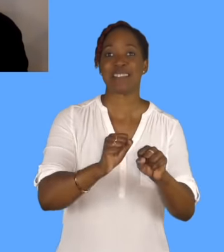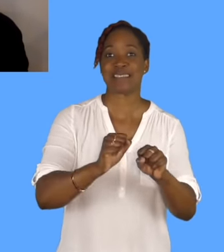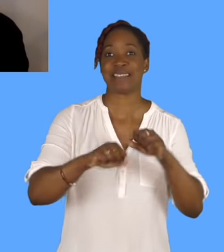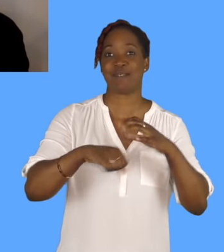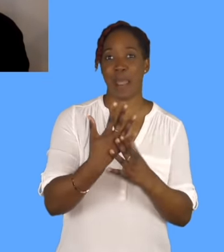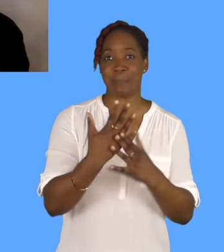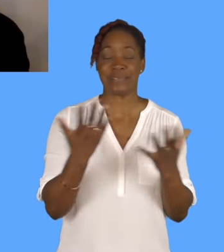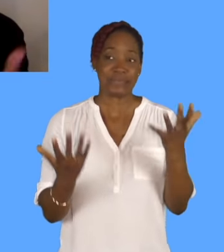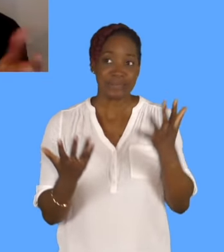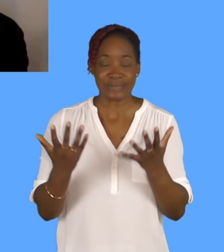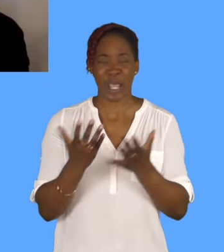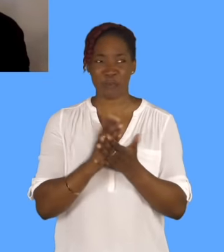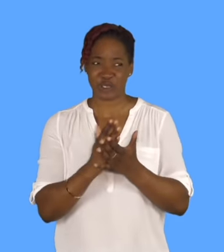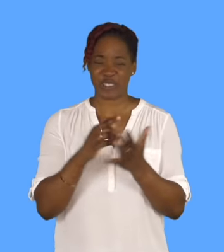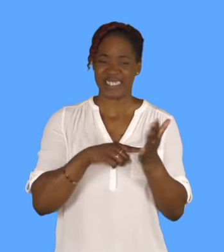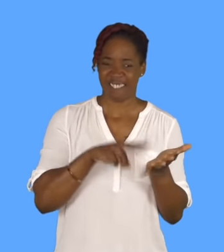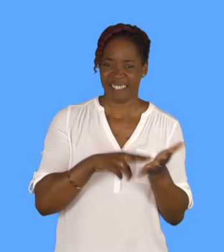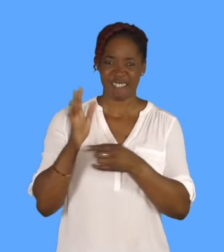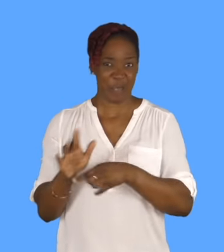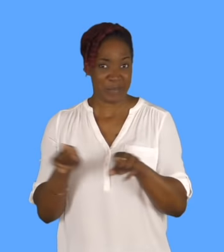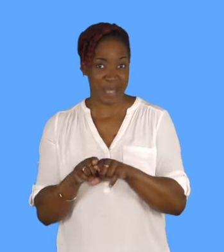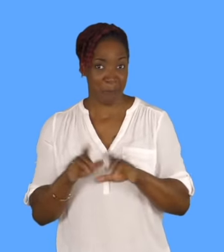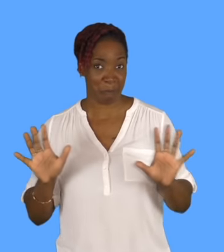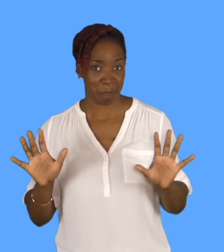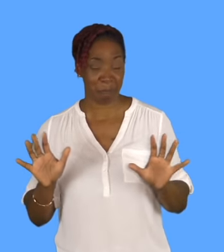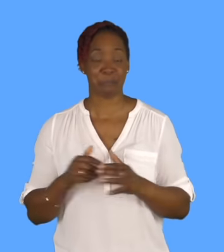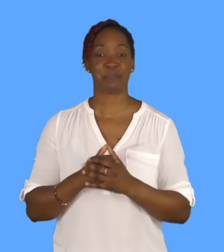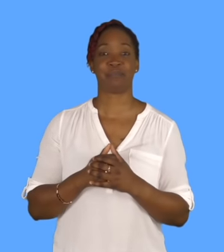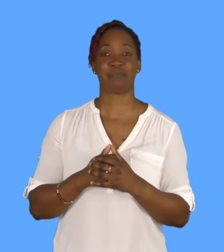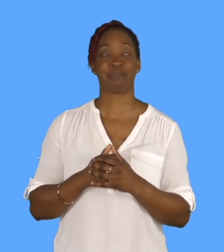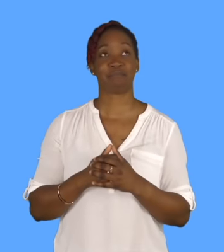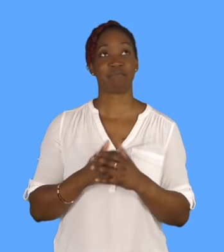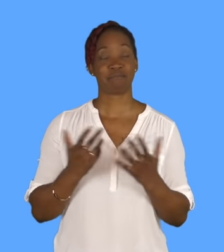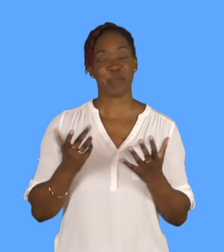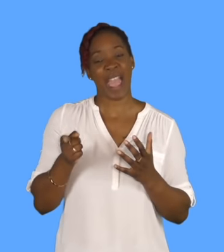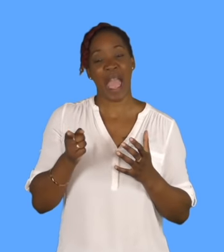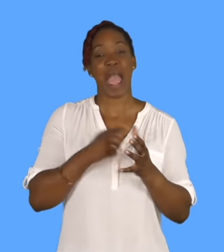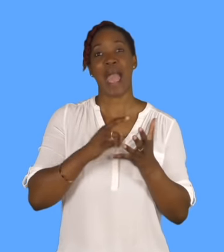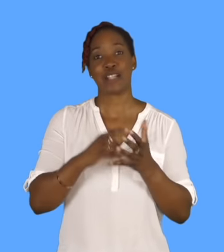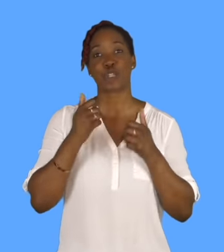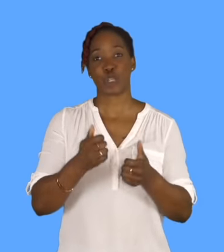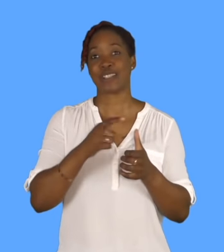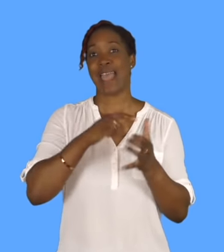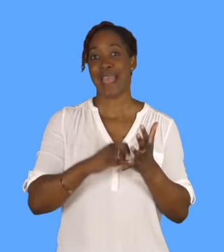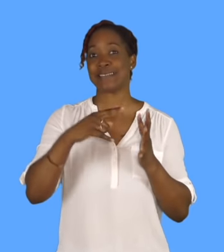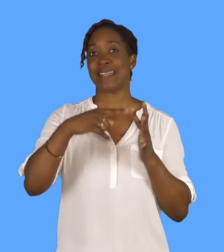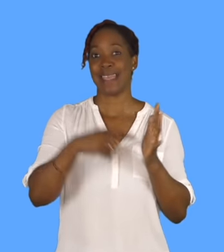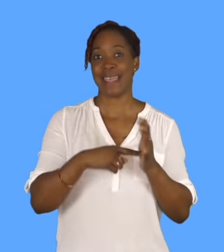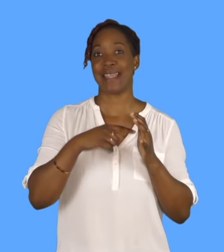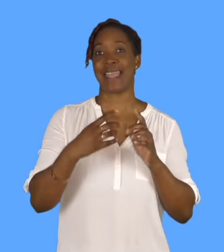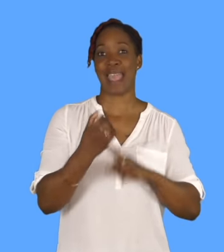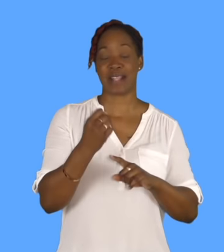sorry. But as good as it gets. Yeah, no, we were just talking about Friends with the Kids, because they've just started watching all the series,